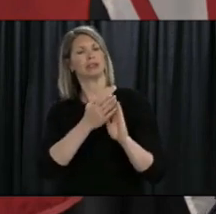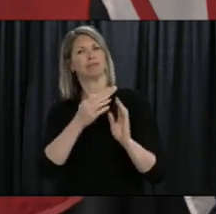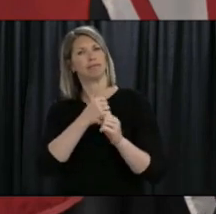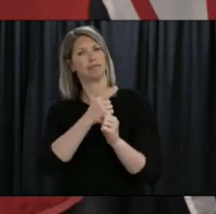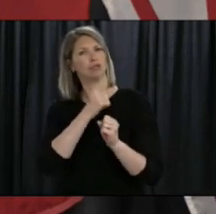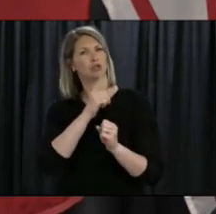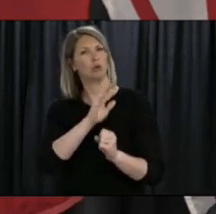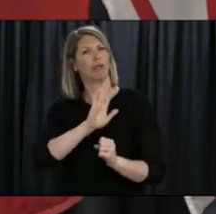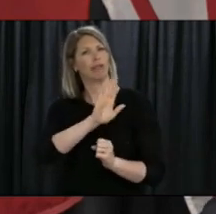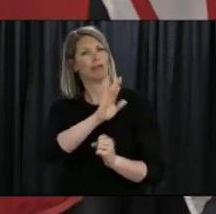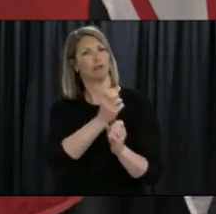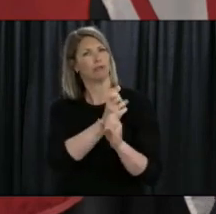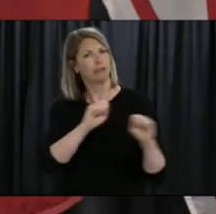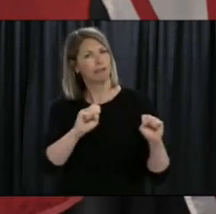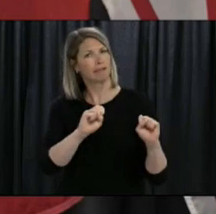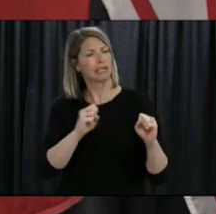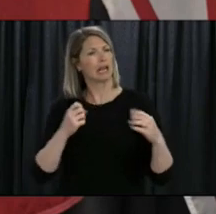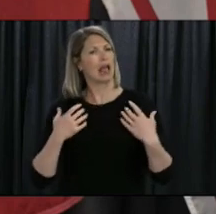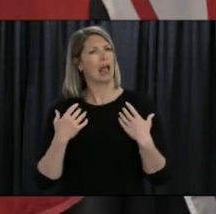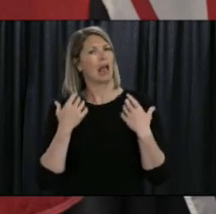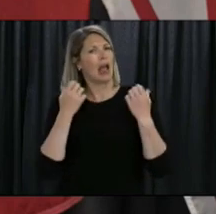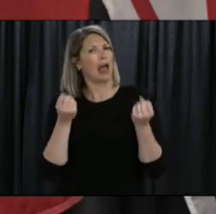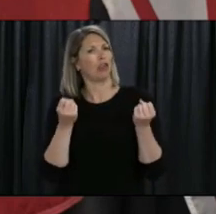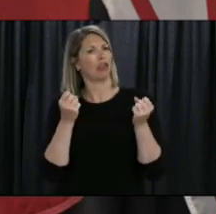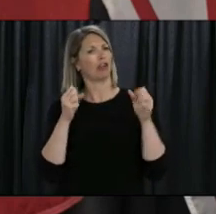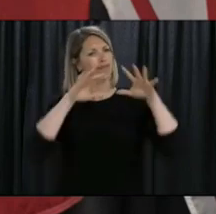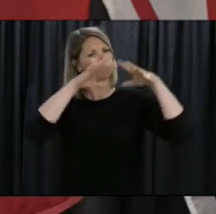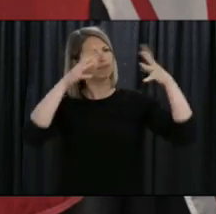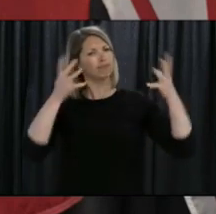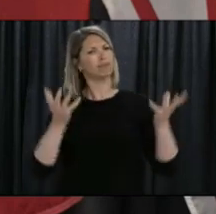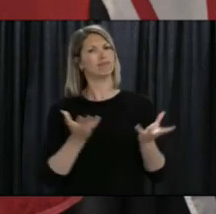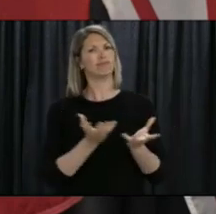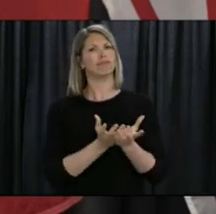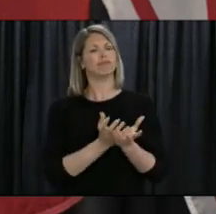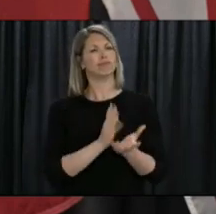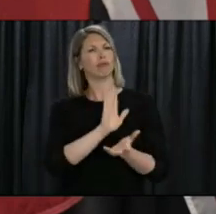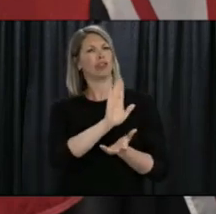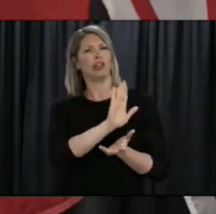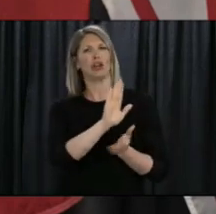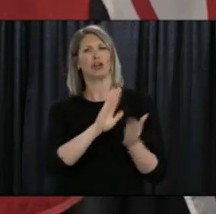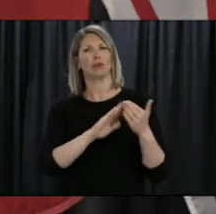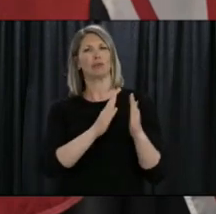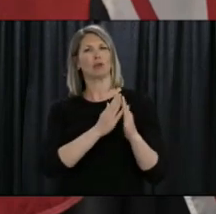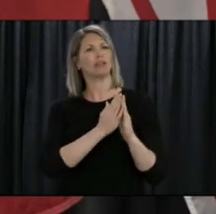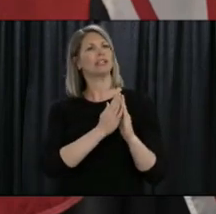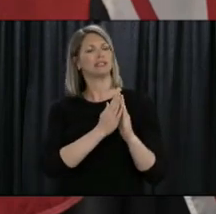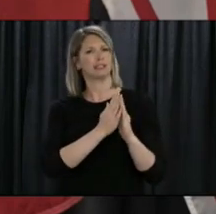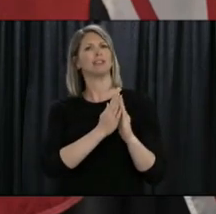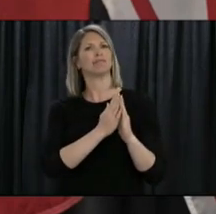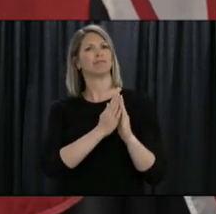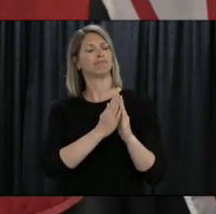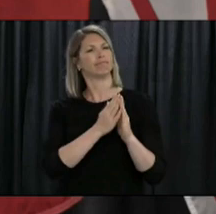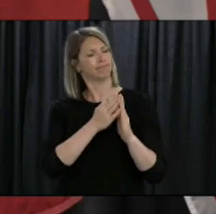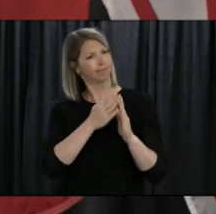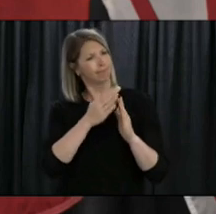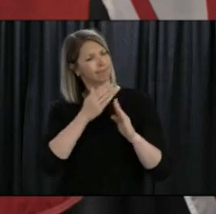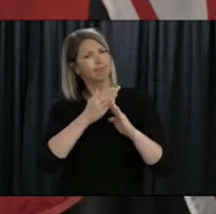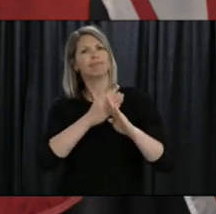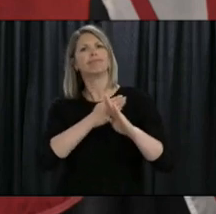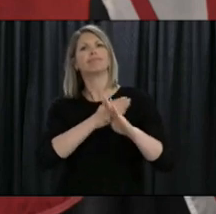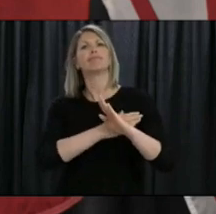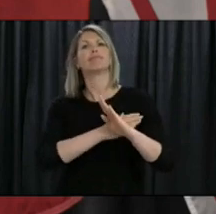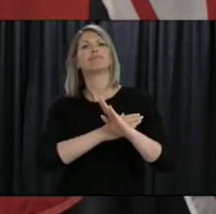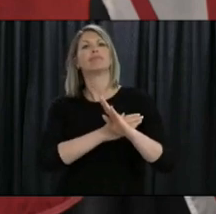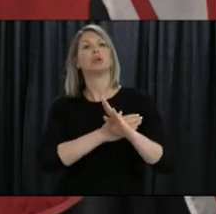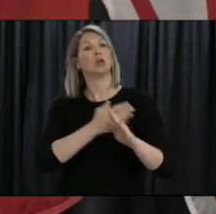safety and well-being of their communities. The collaborative engagement continues to